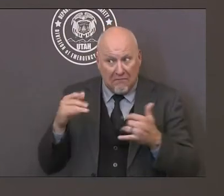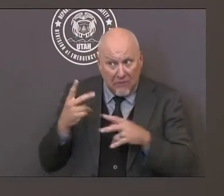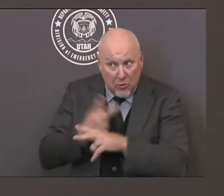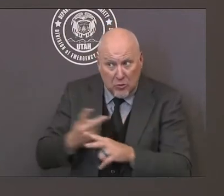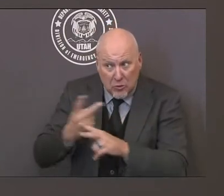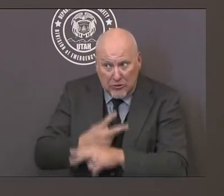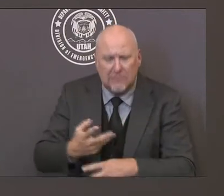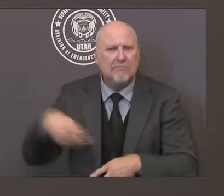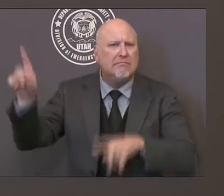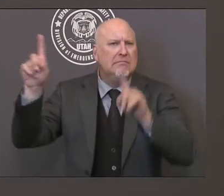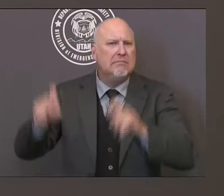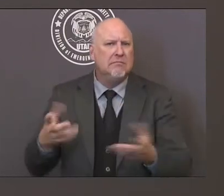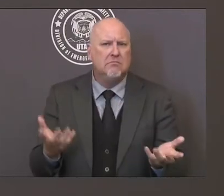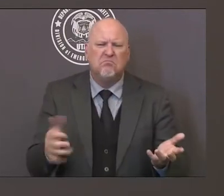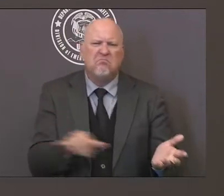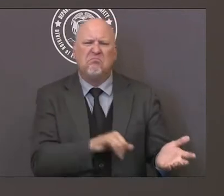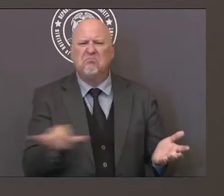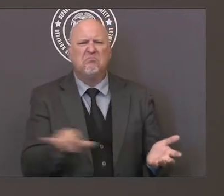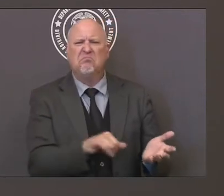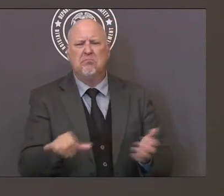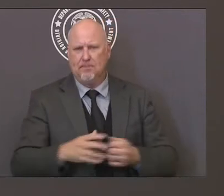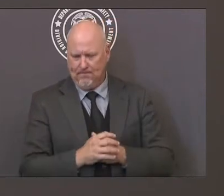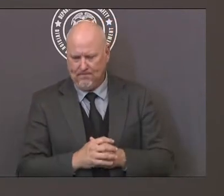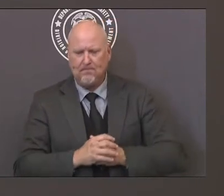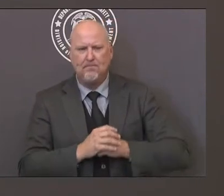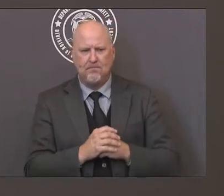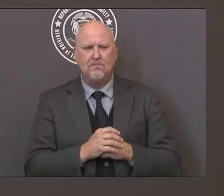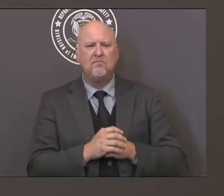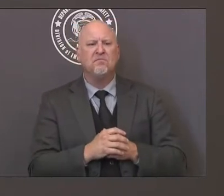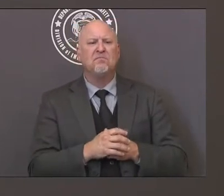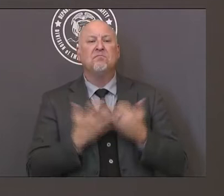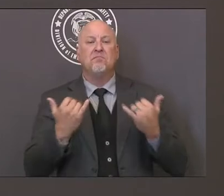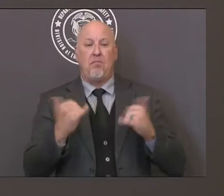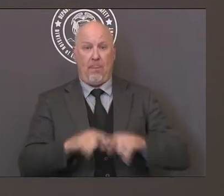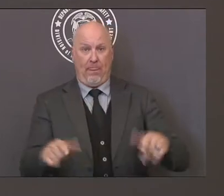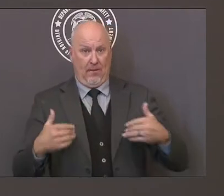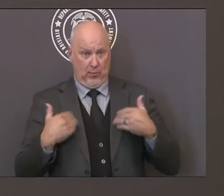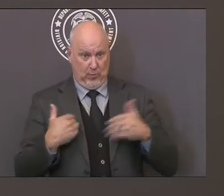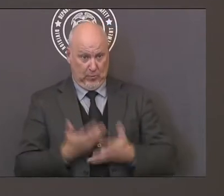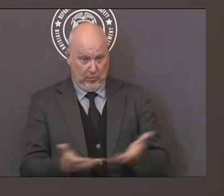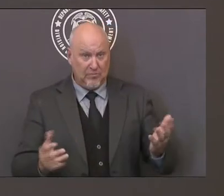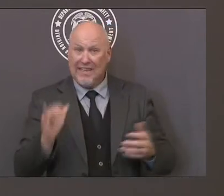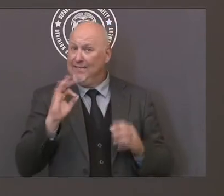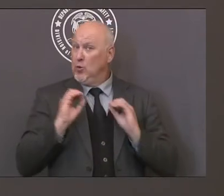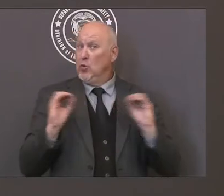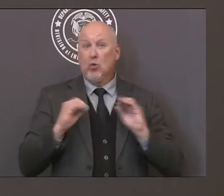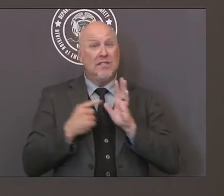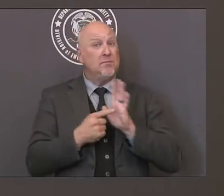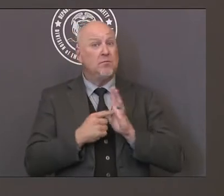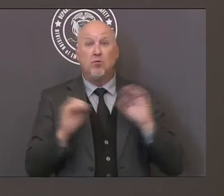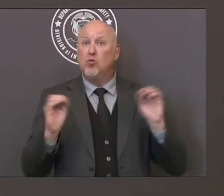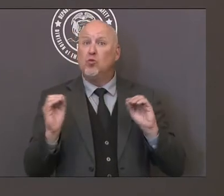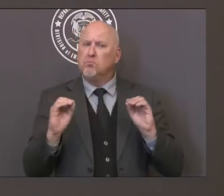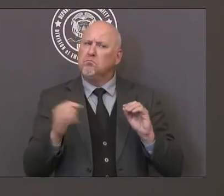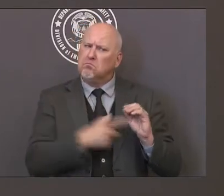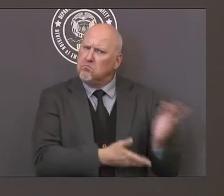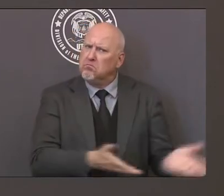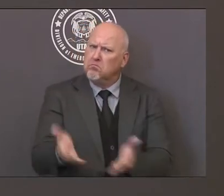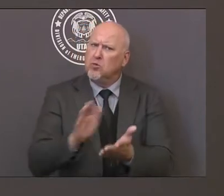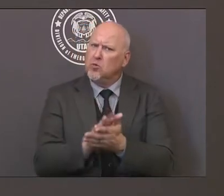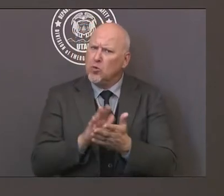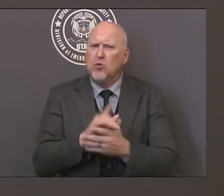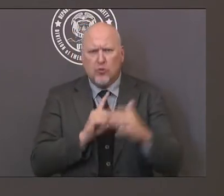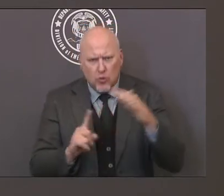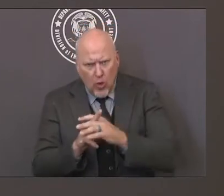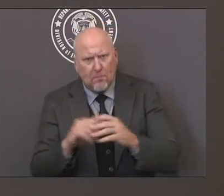been a close contact to COVID-19, as long as they have no symptoms can attend school and can attend classes but they will be excluded